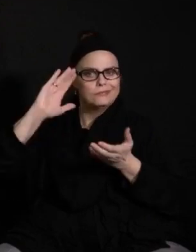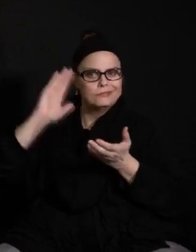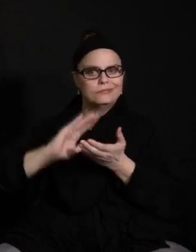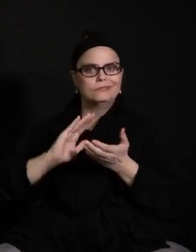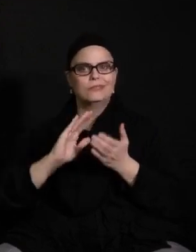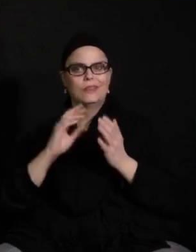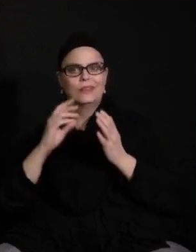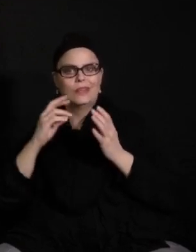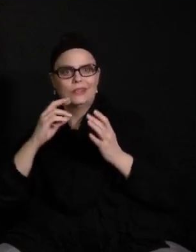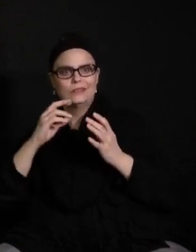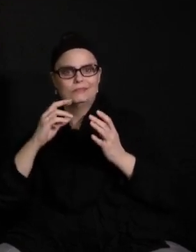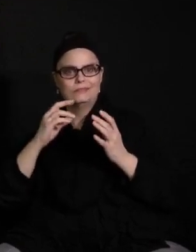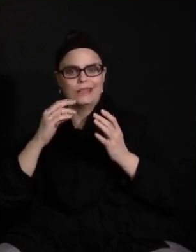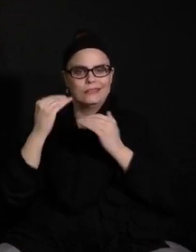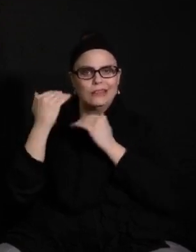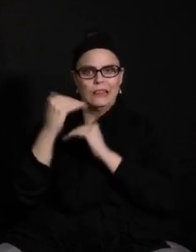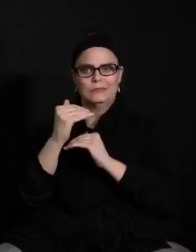in place.